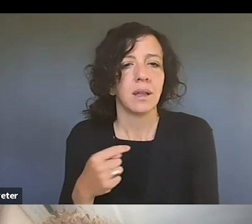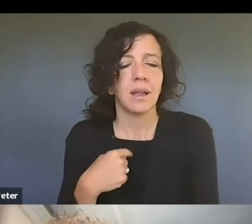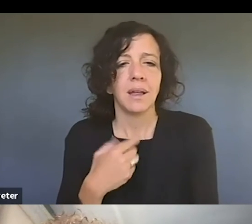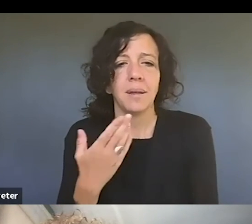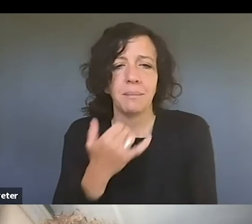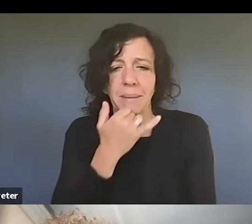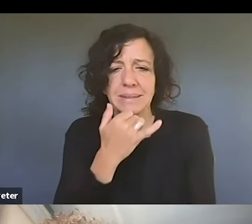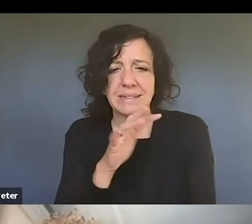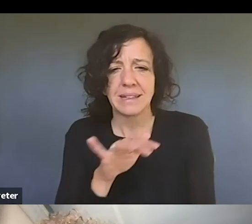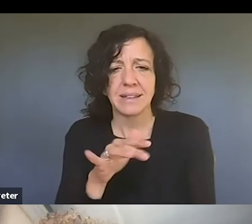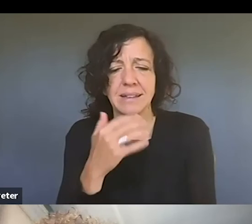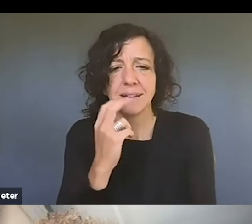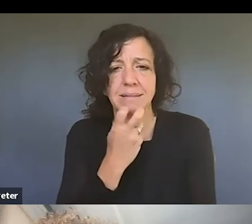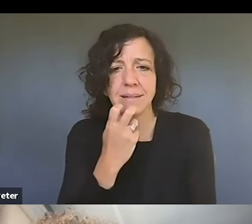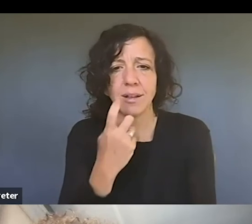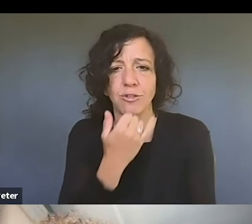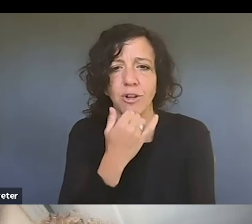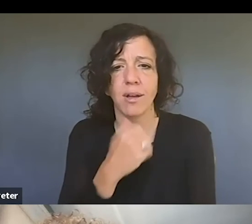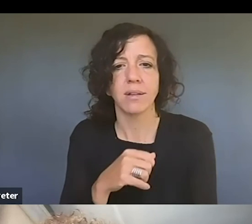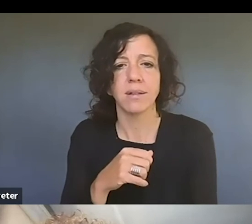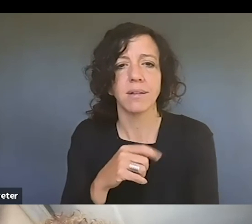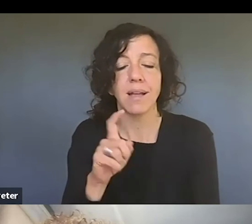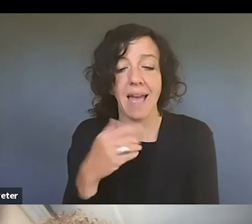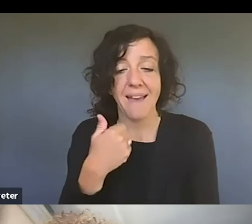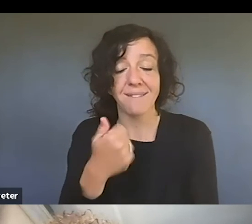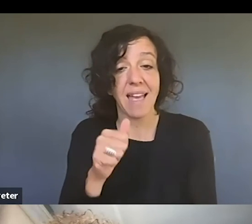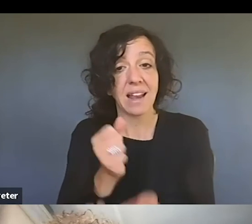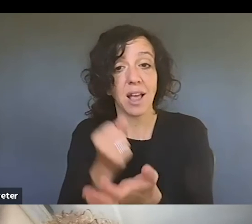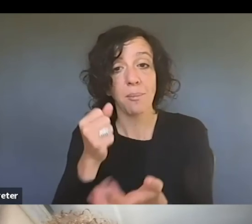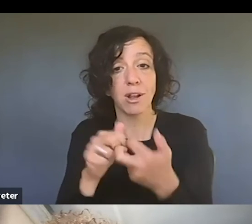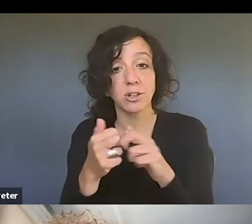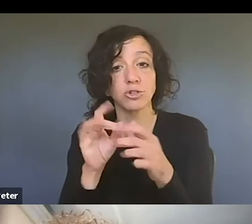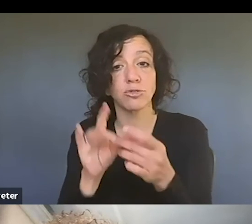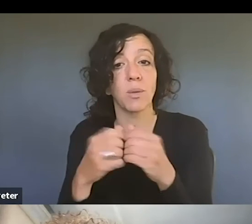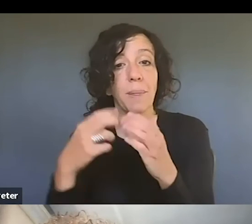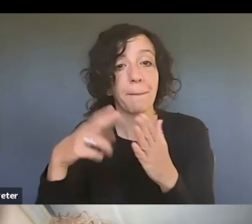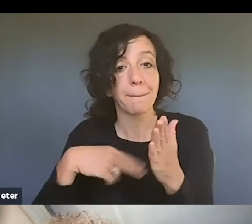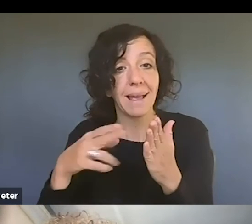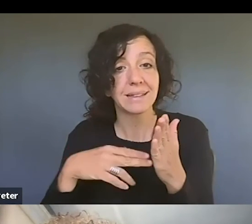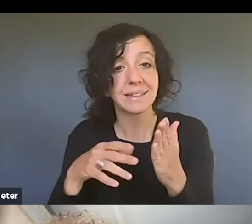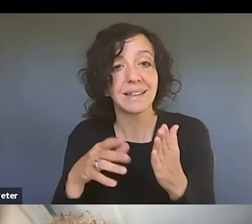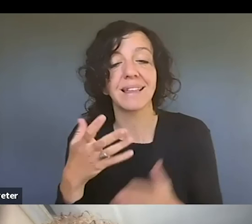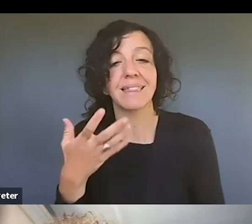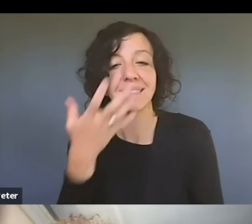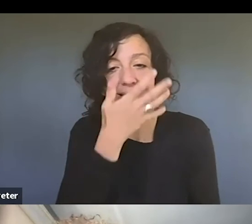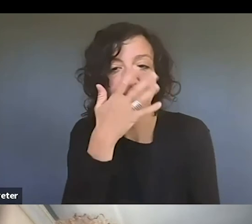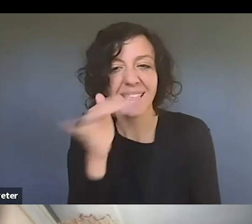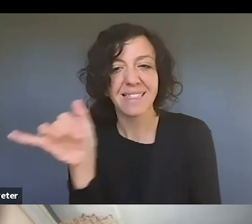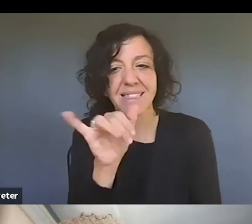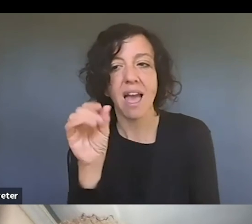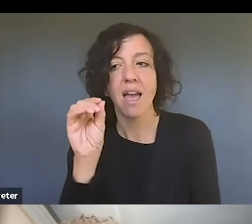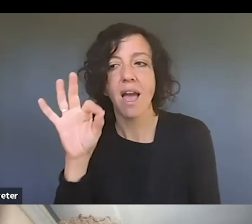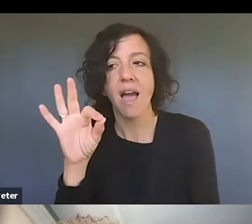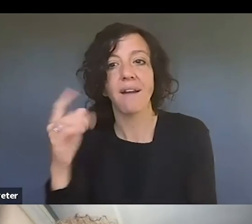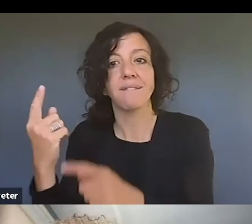wrong. Um, the question is, are there any copyright issues connected to painting the likeness of a public figure and then selling and reselling